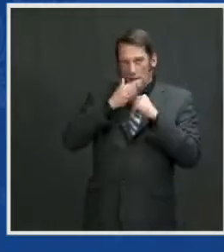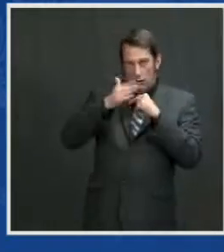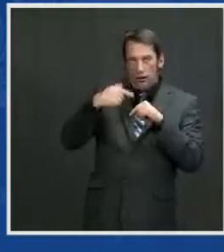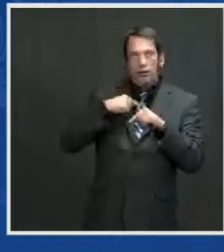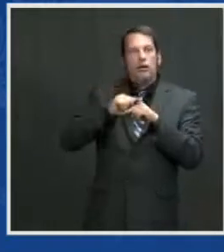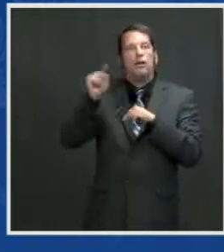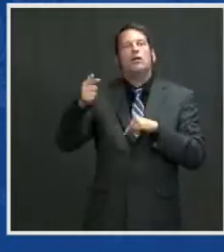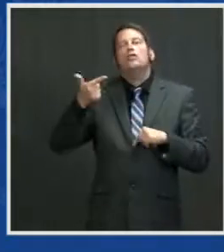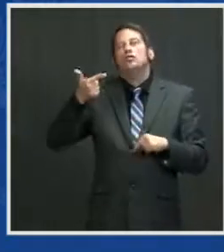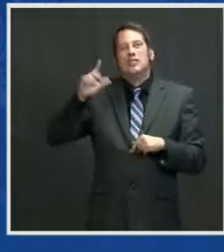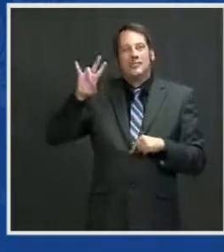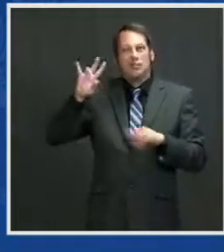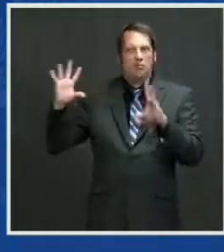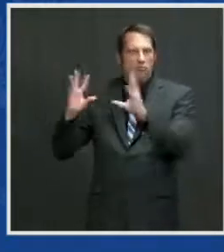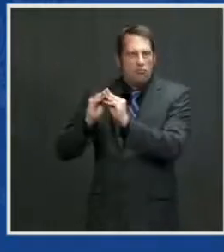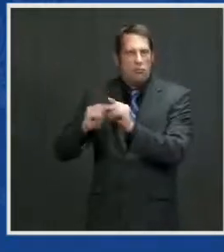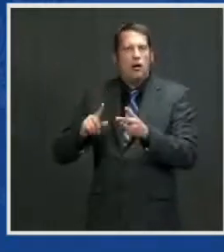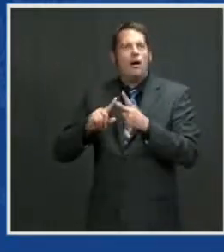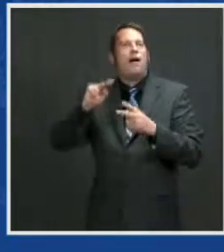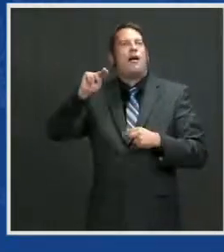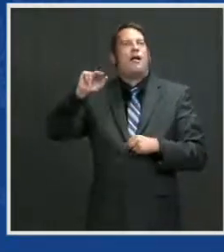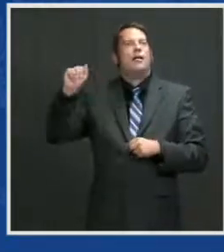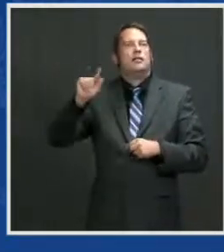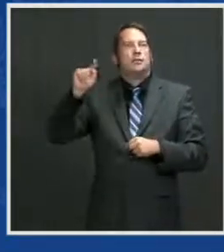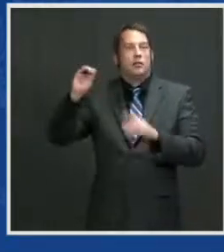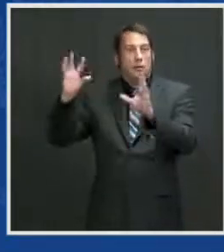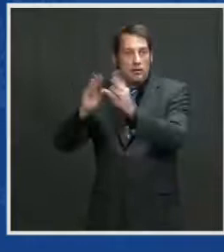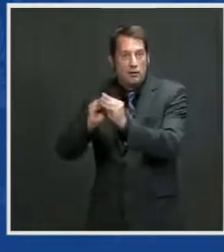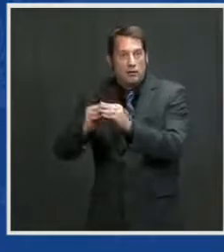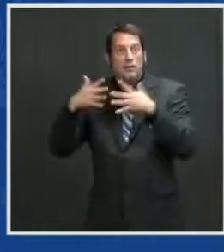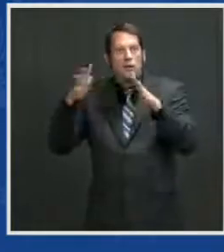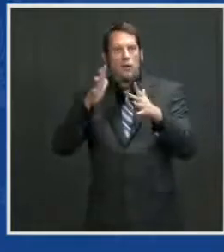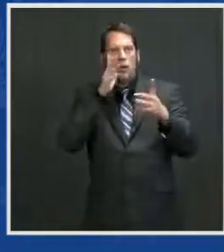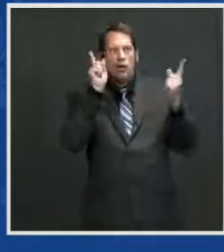Mr. Putin to let him know what I want him to know.